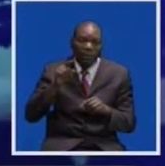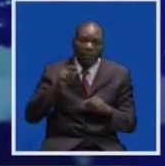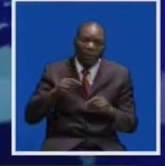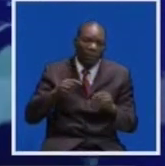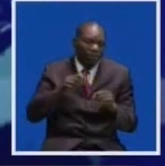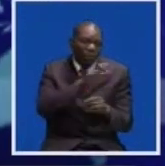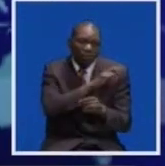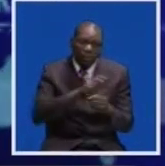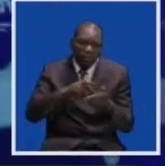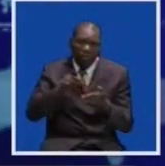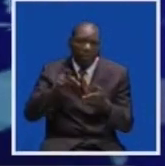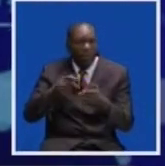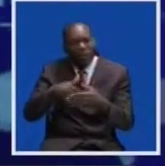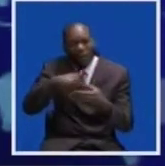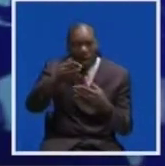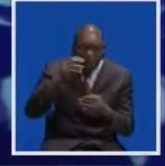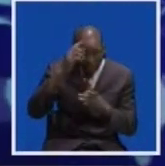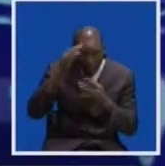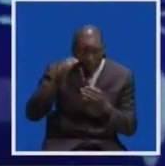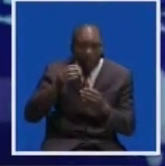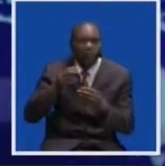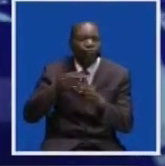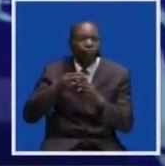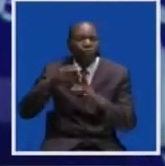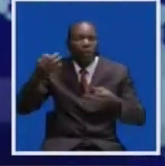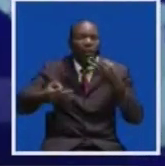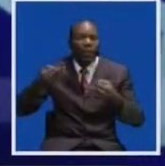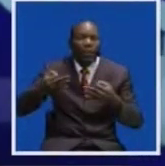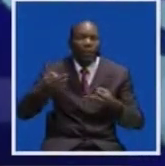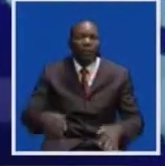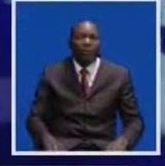given police bond and she is expected to appear in court.